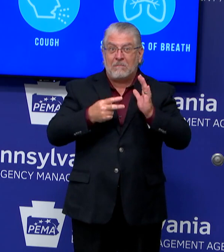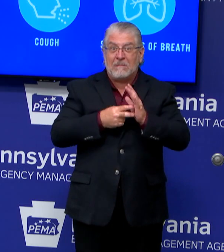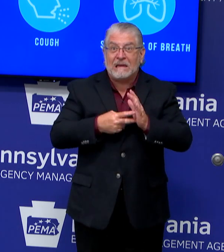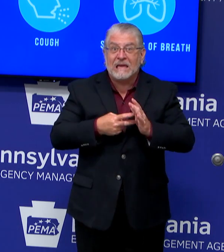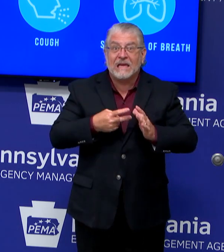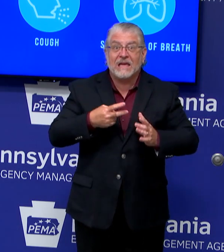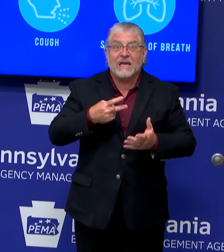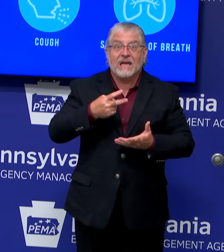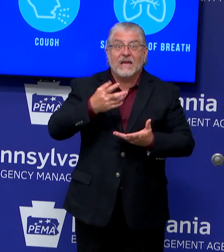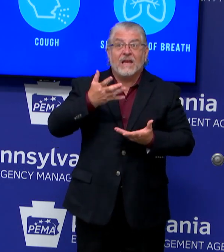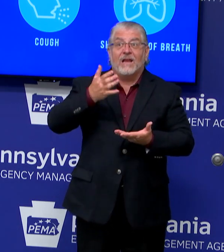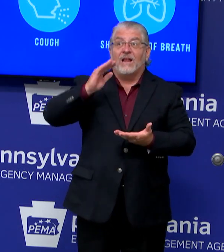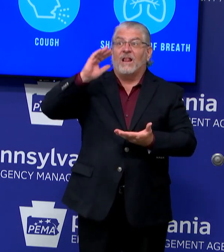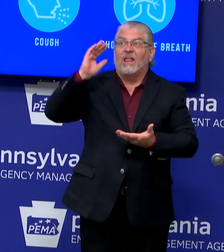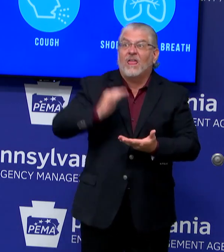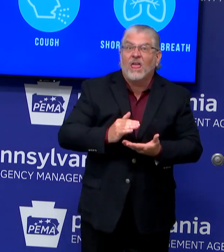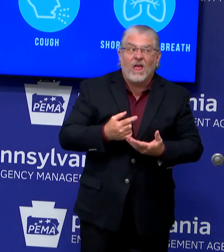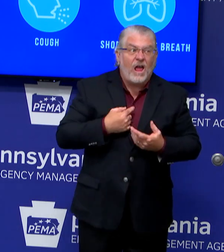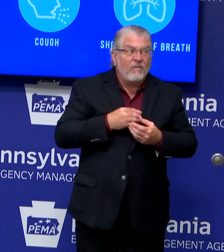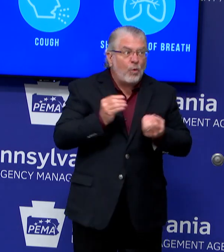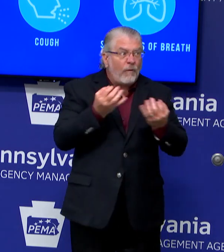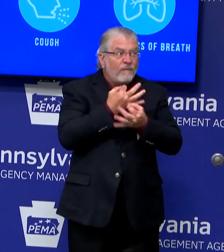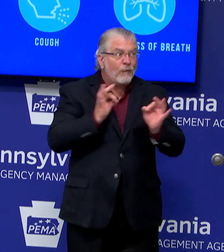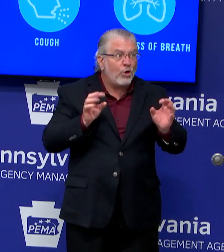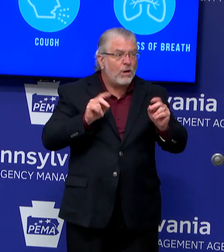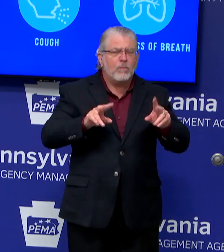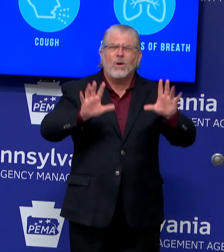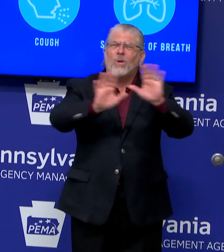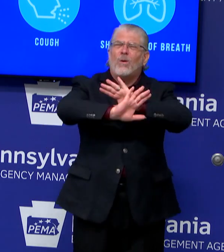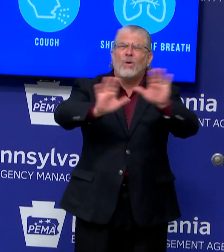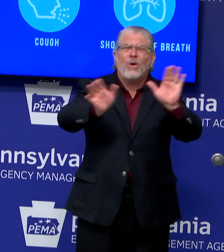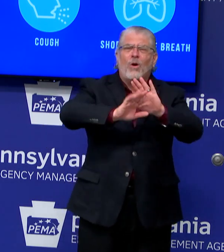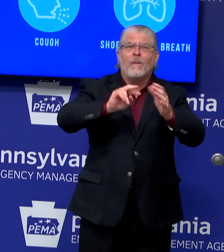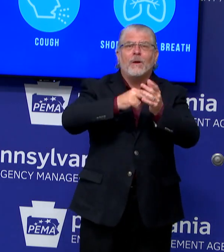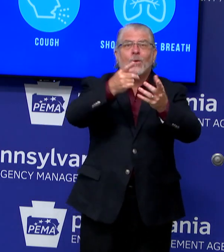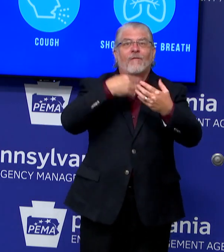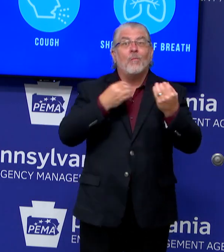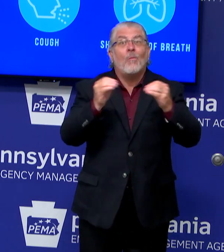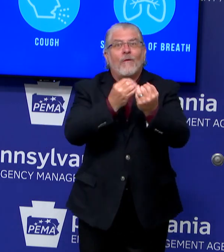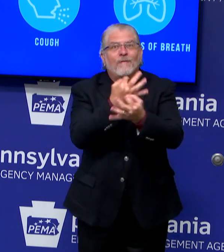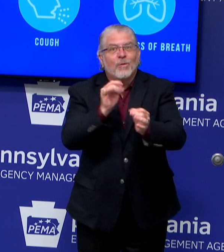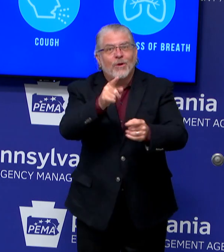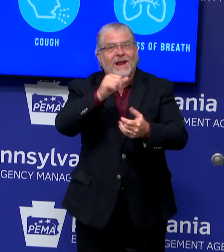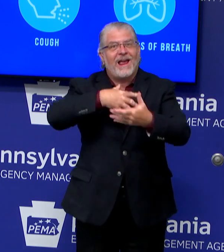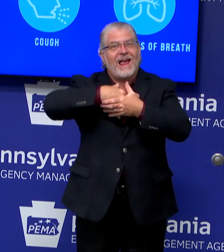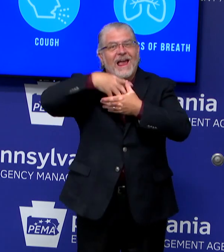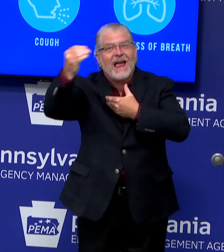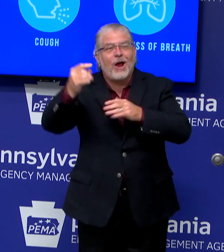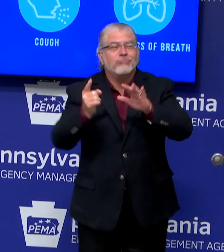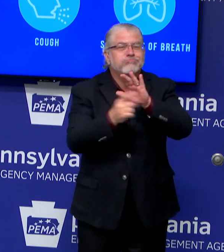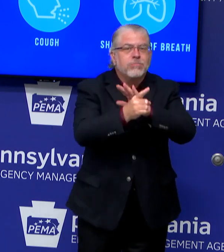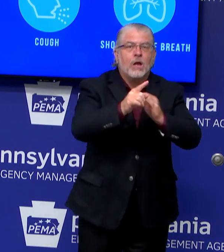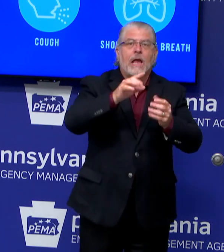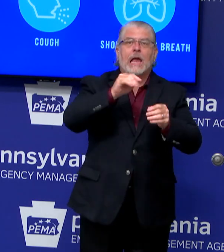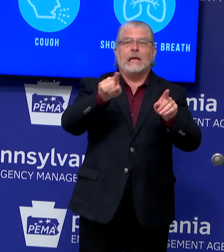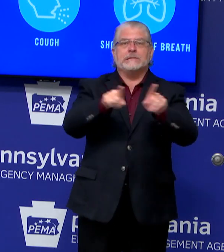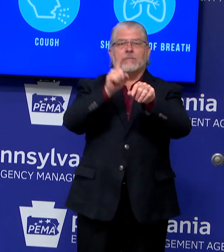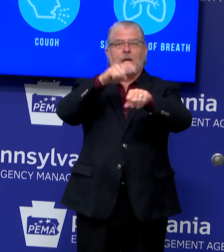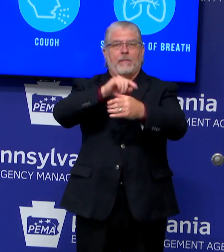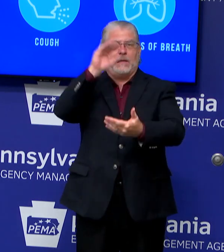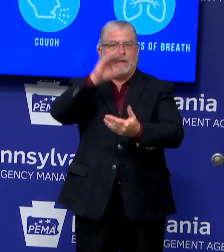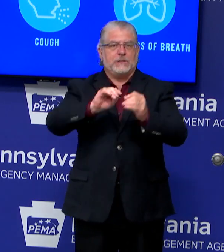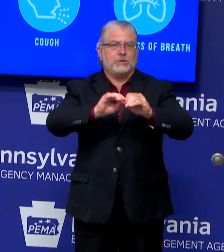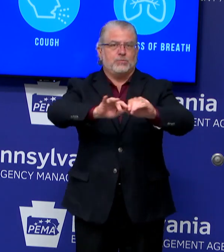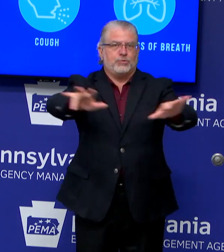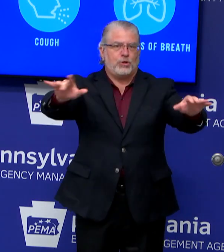As I've said, this reopening process is about balancing small choices like wearing a mask with the greater ability to go